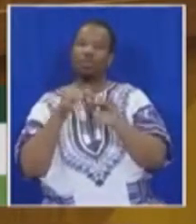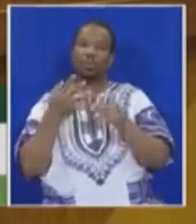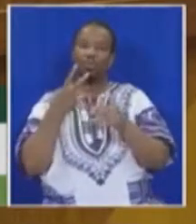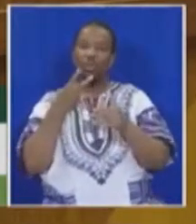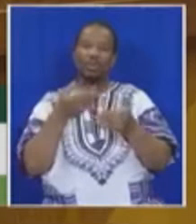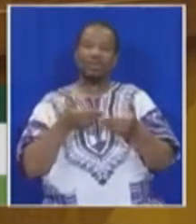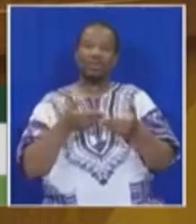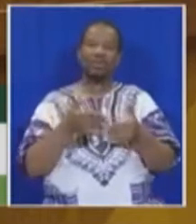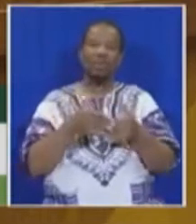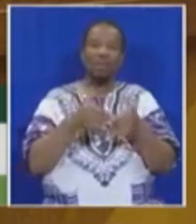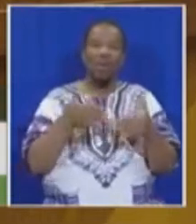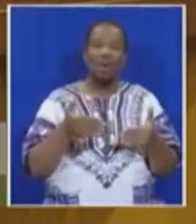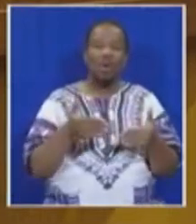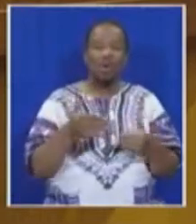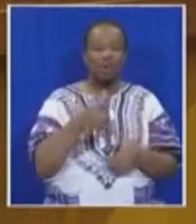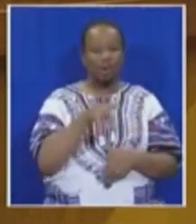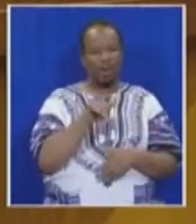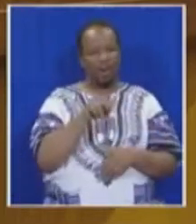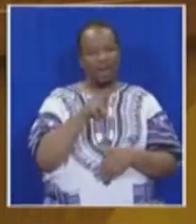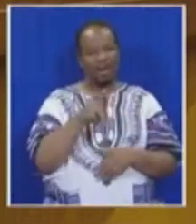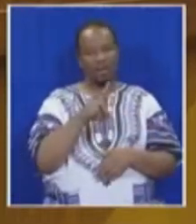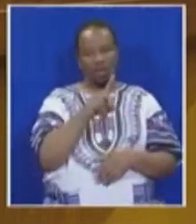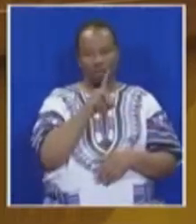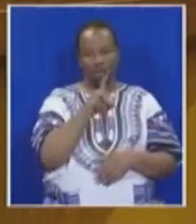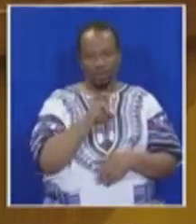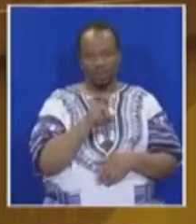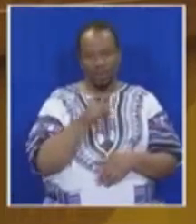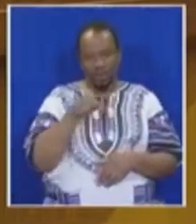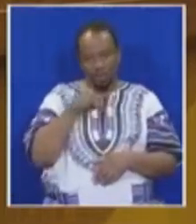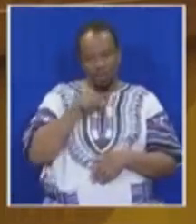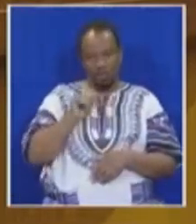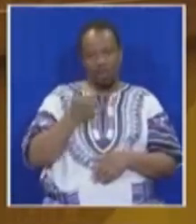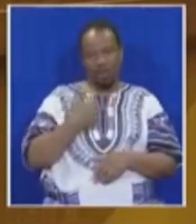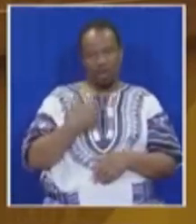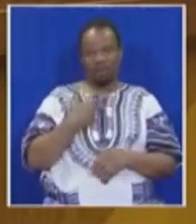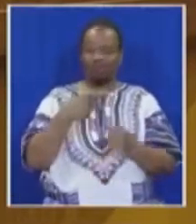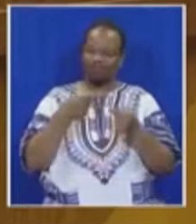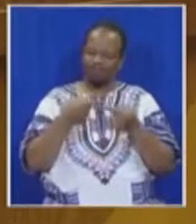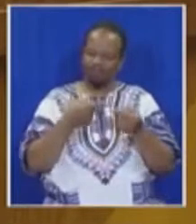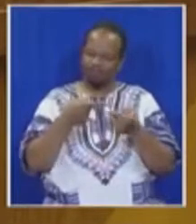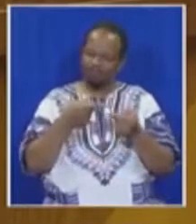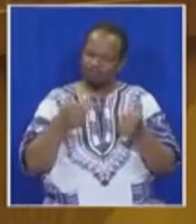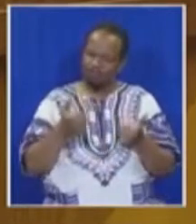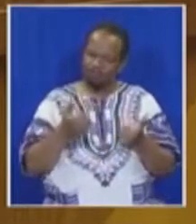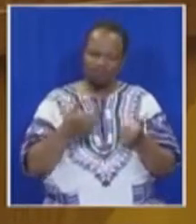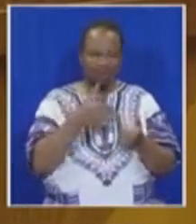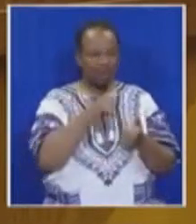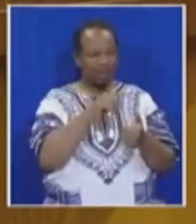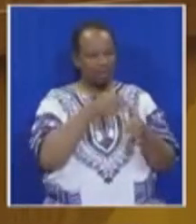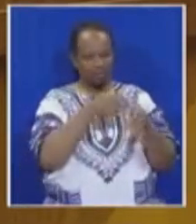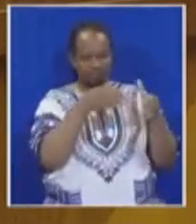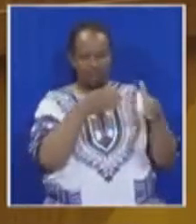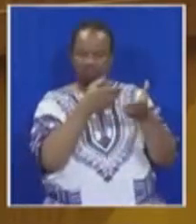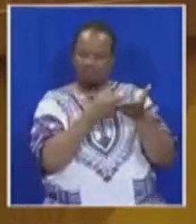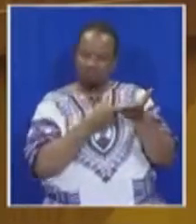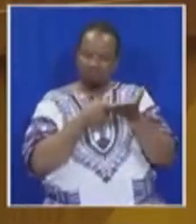services. On the land question, the ACDP appreciates the vigorous debate within the majority party on this issue